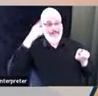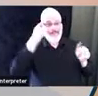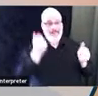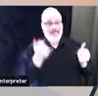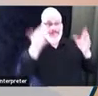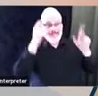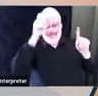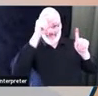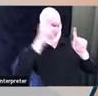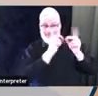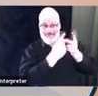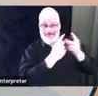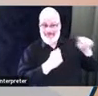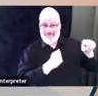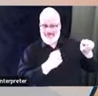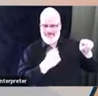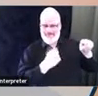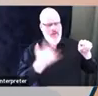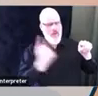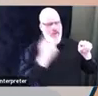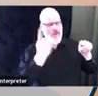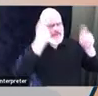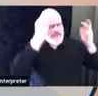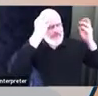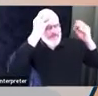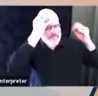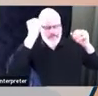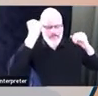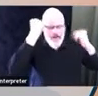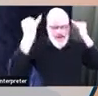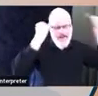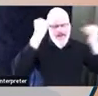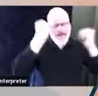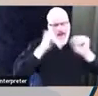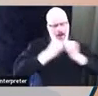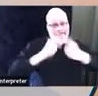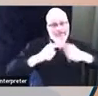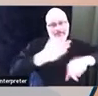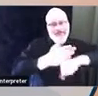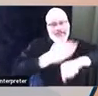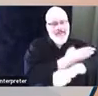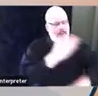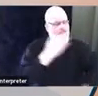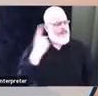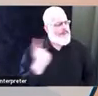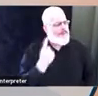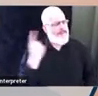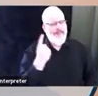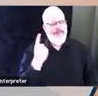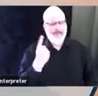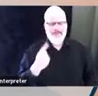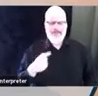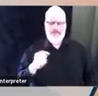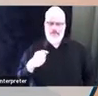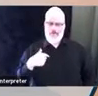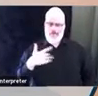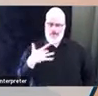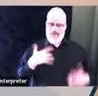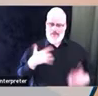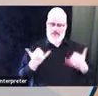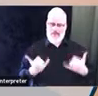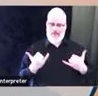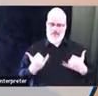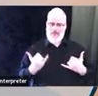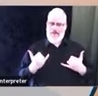But for me, I think it starts with looking at where we are right now and then deciding where we want to be in the